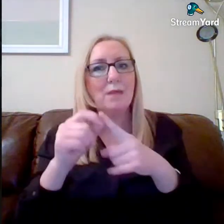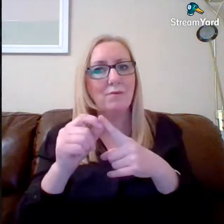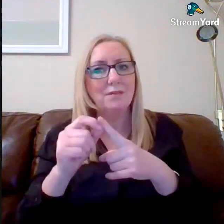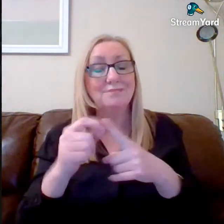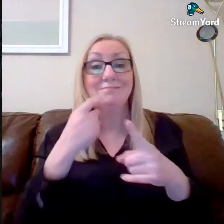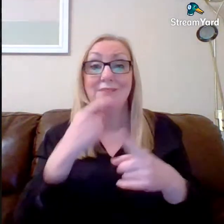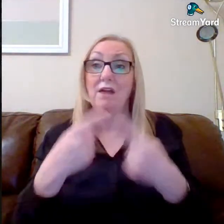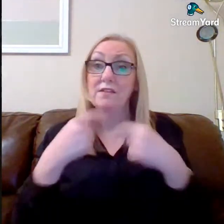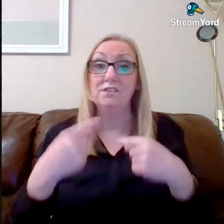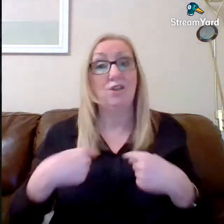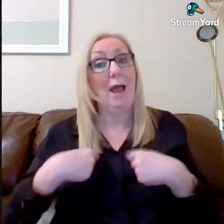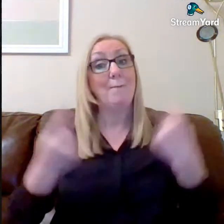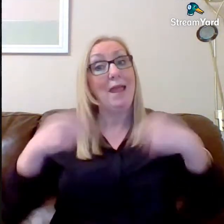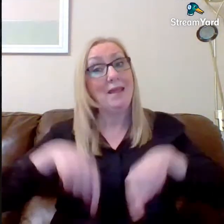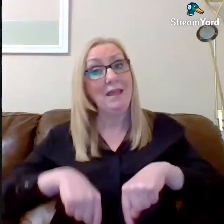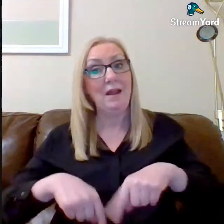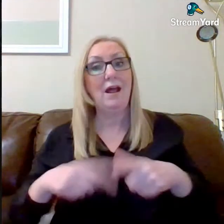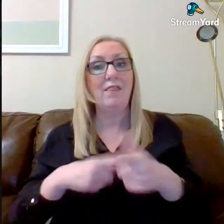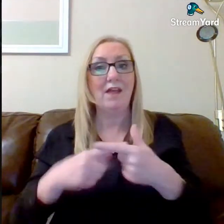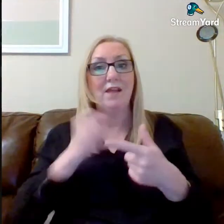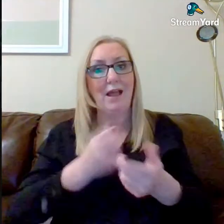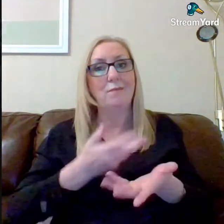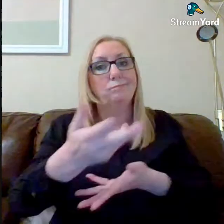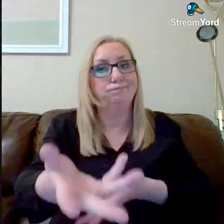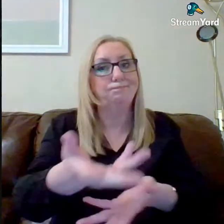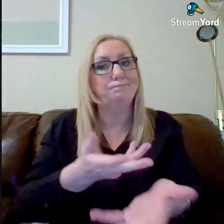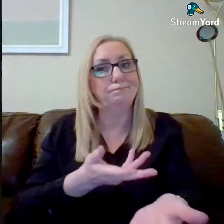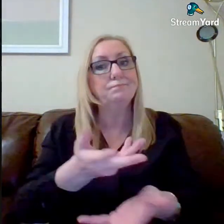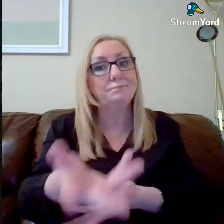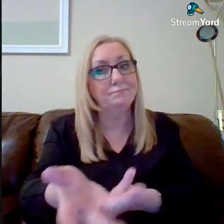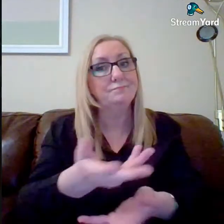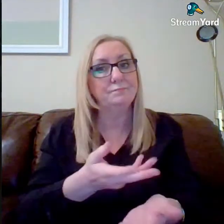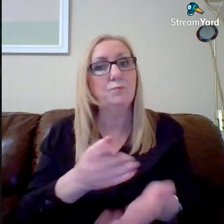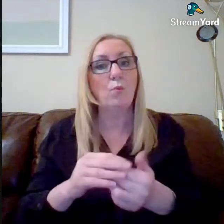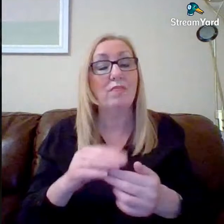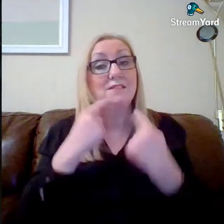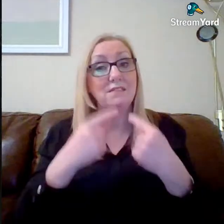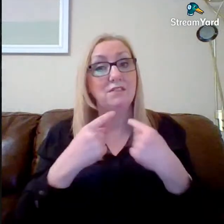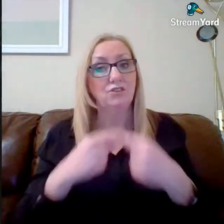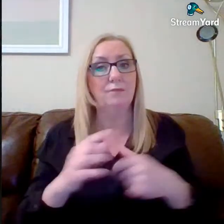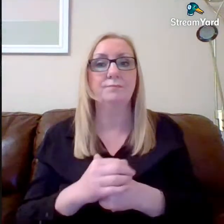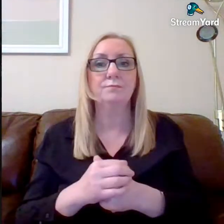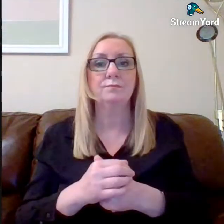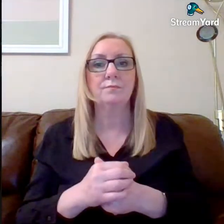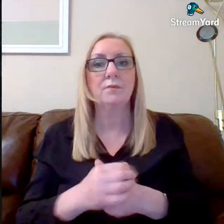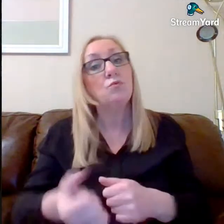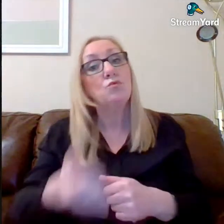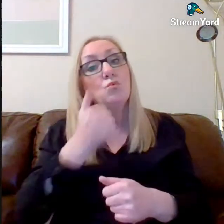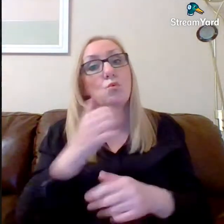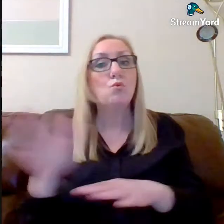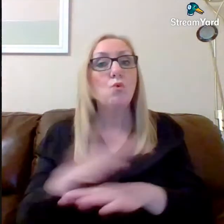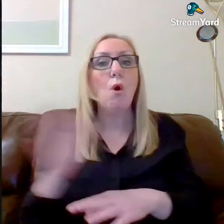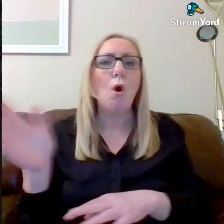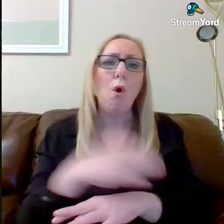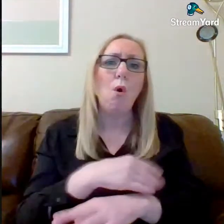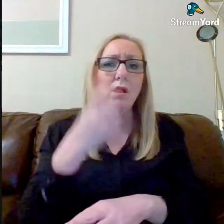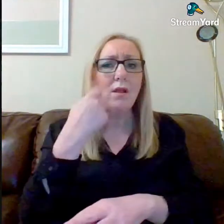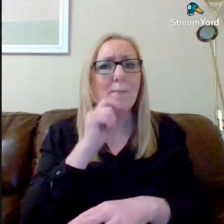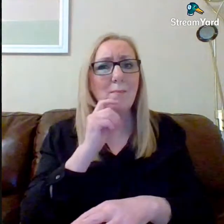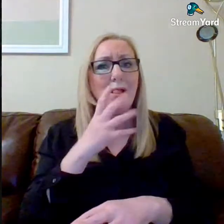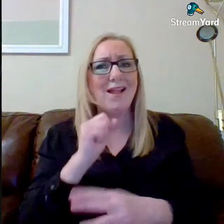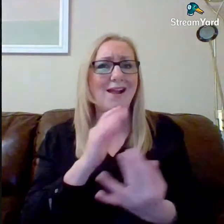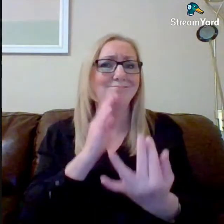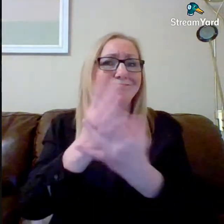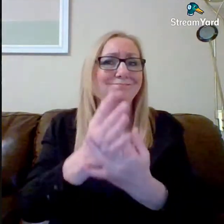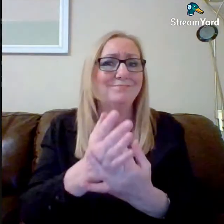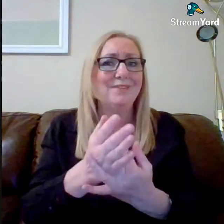ready to start getting into that back and forward with the teacher. Now, we do know that not all young people can access IT at home at the